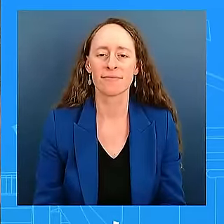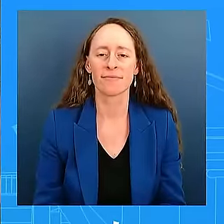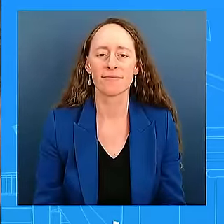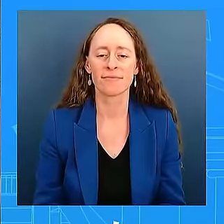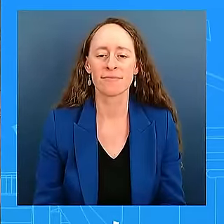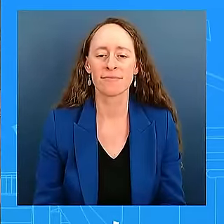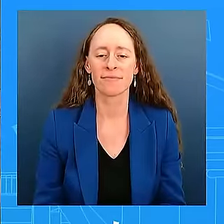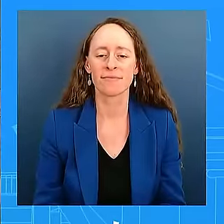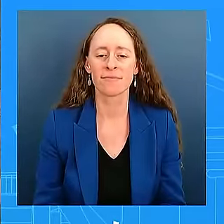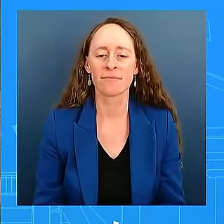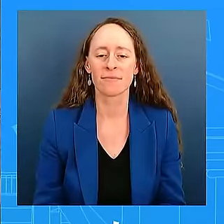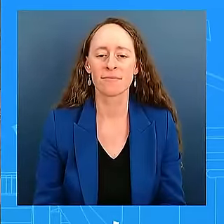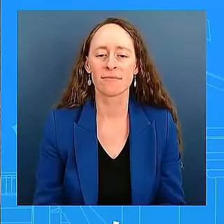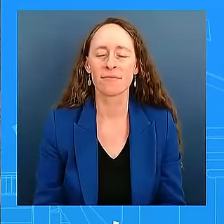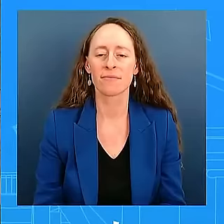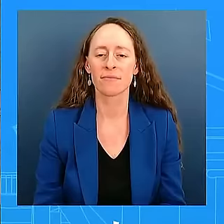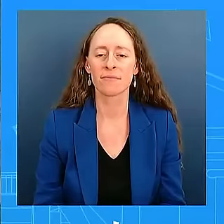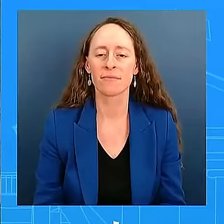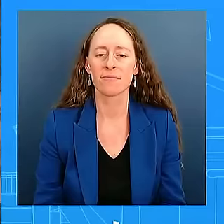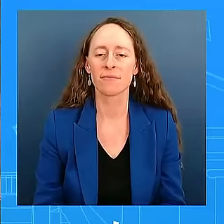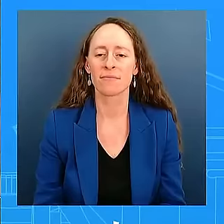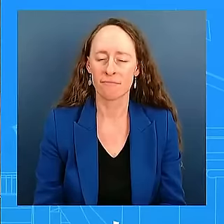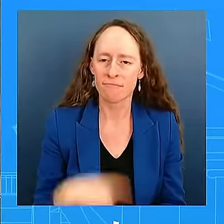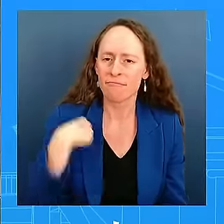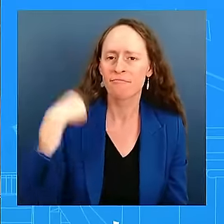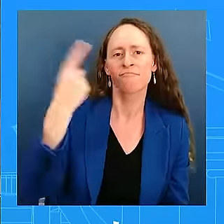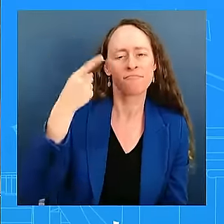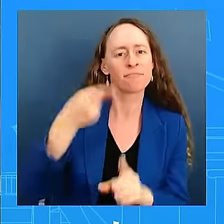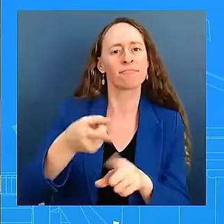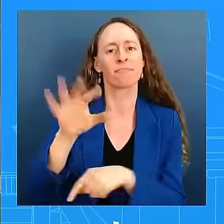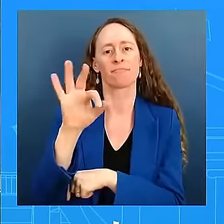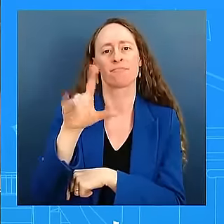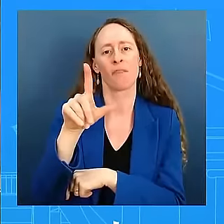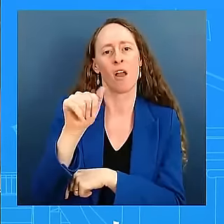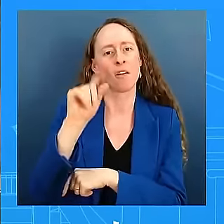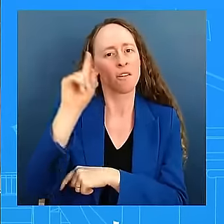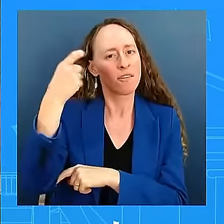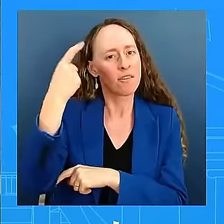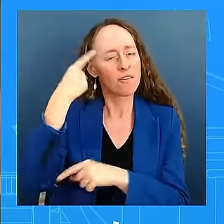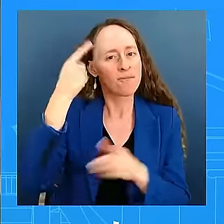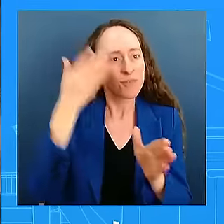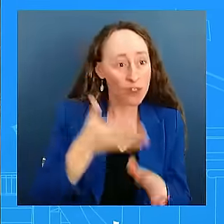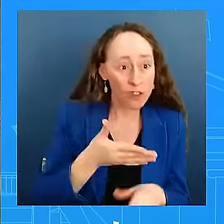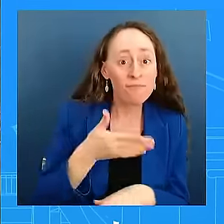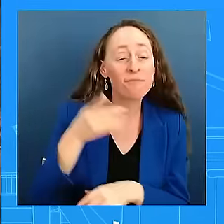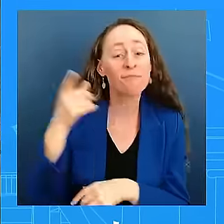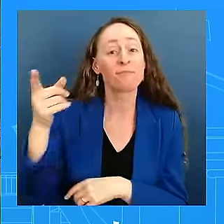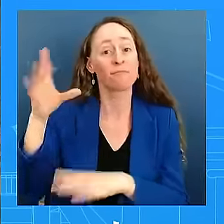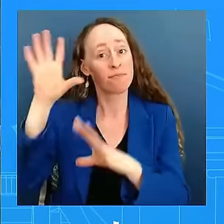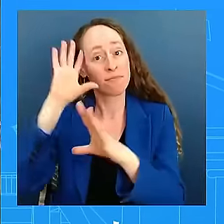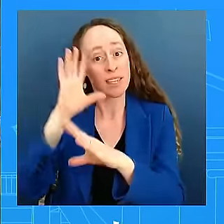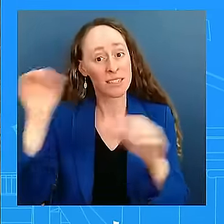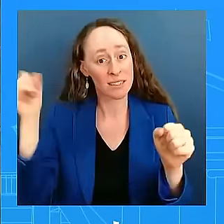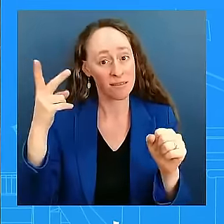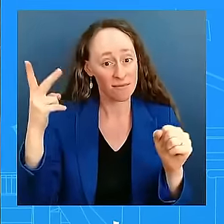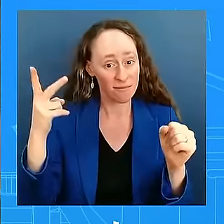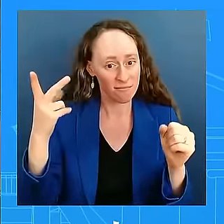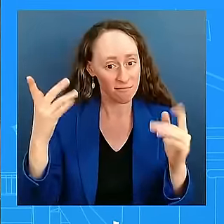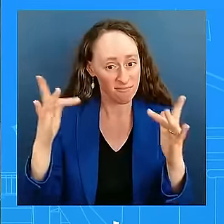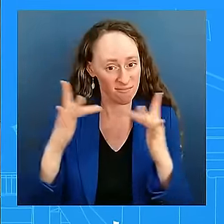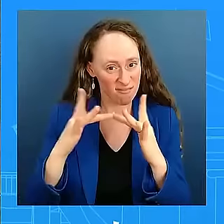between the Governor of Florida and the leadership of this administration, does it make a coordinated response